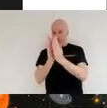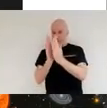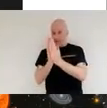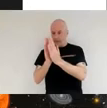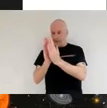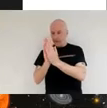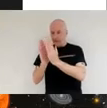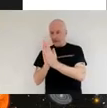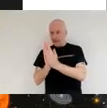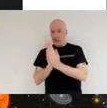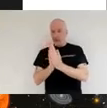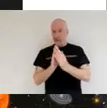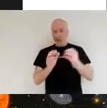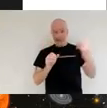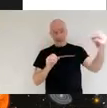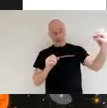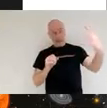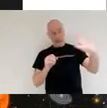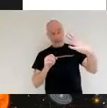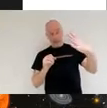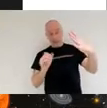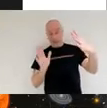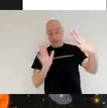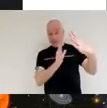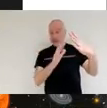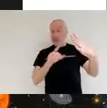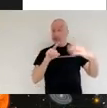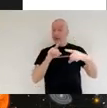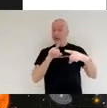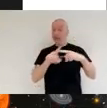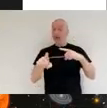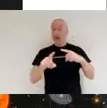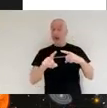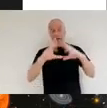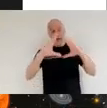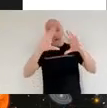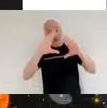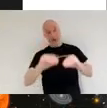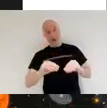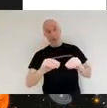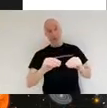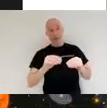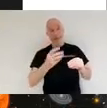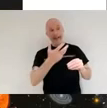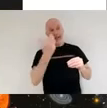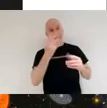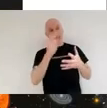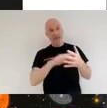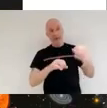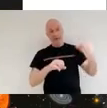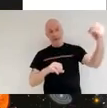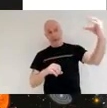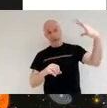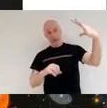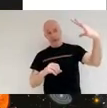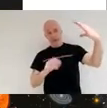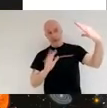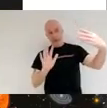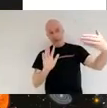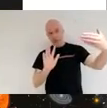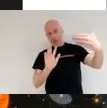stop as much of that infrared that heat from the sun penetrating through the shield to the telescope itself